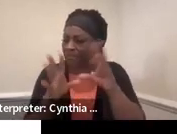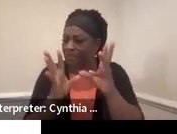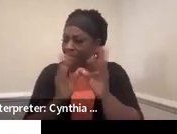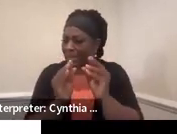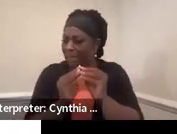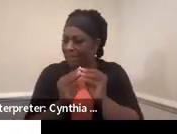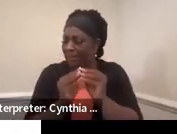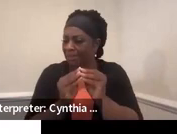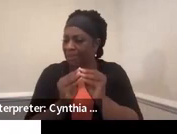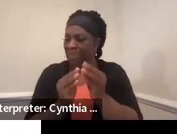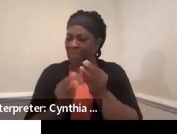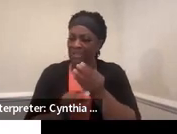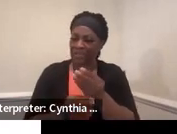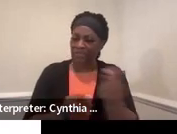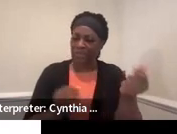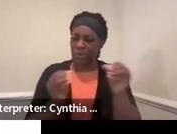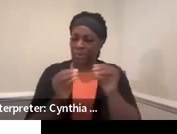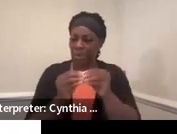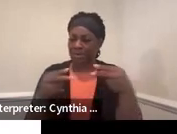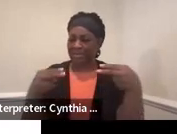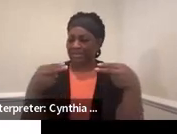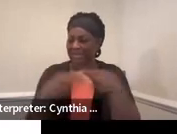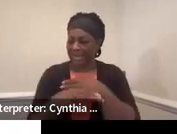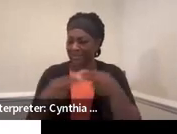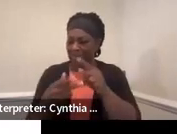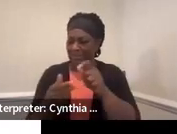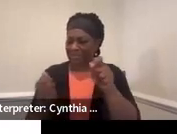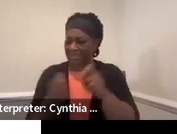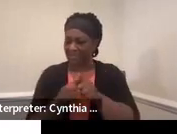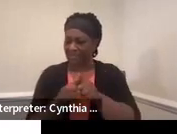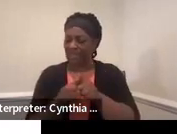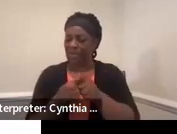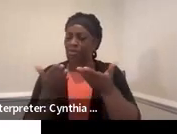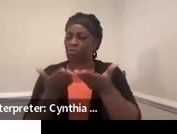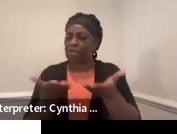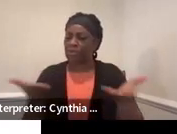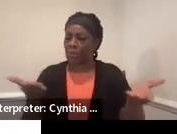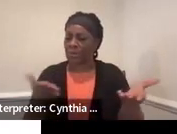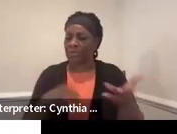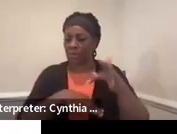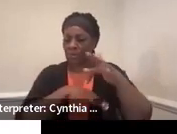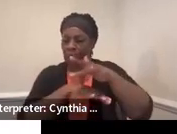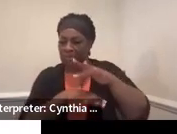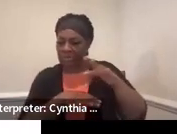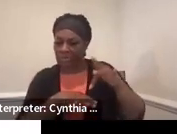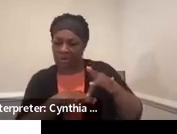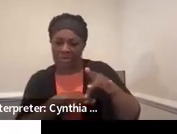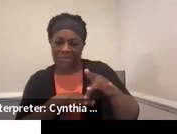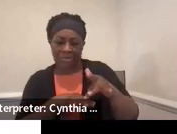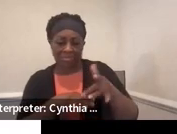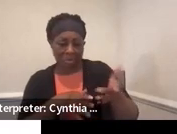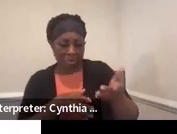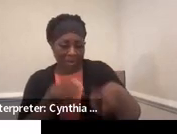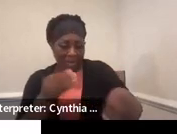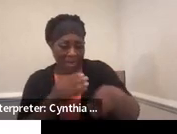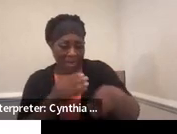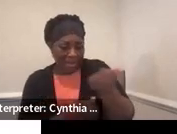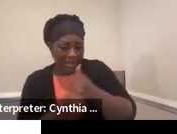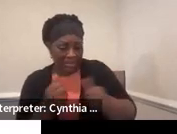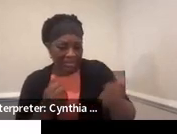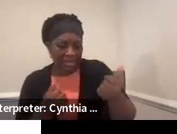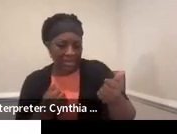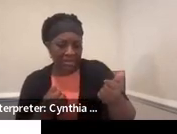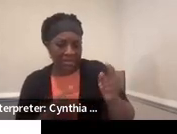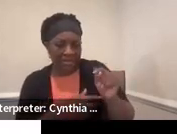There's a few more slides with this particular resource. Is there anything that you want to add to the choice making piece of